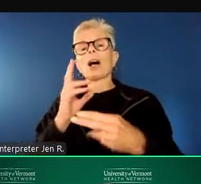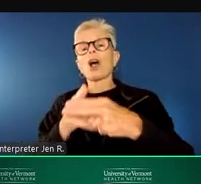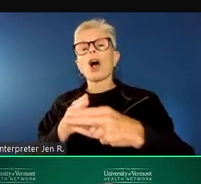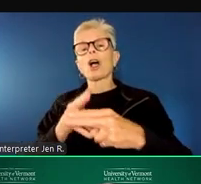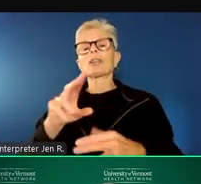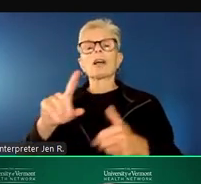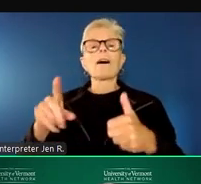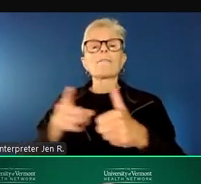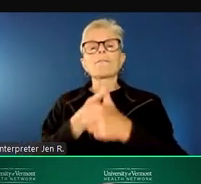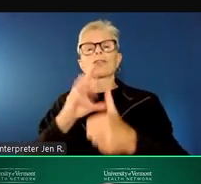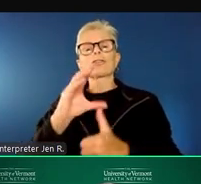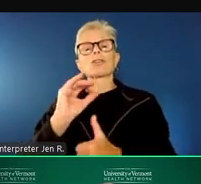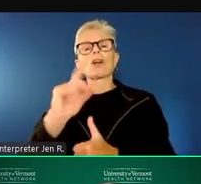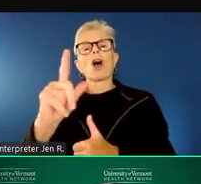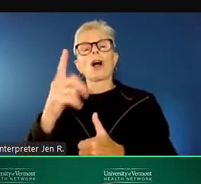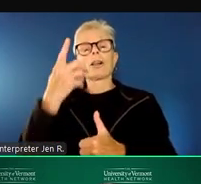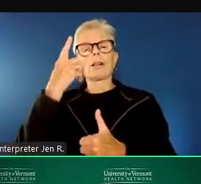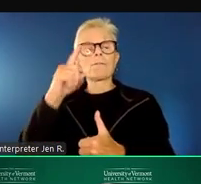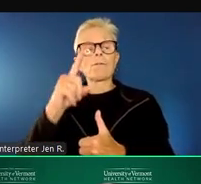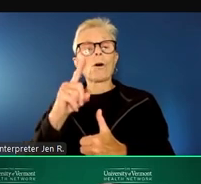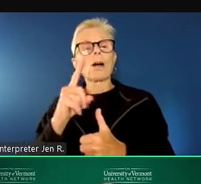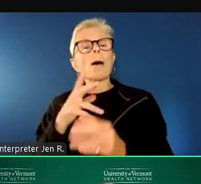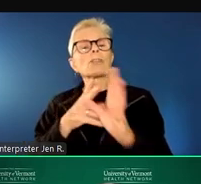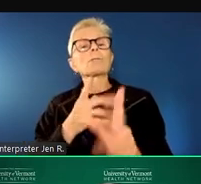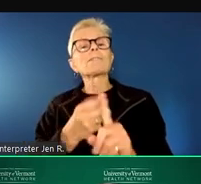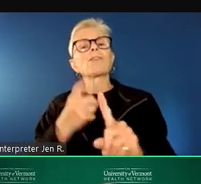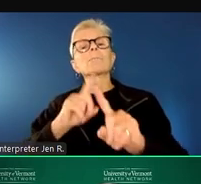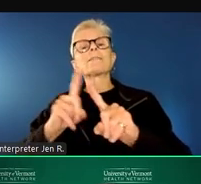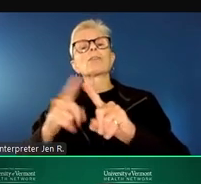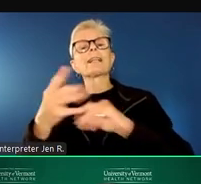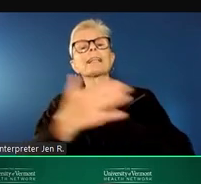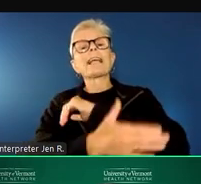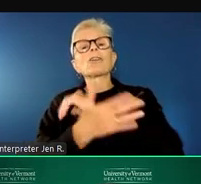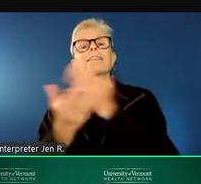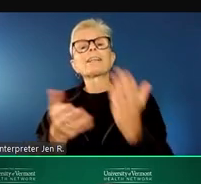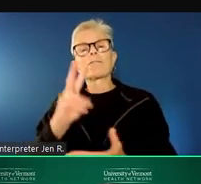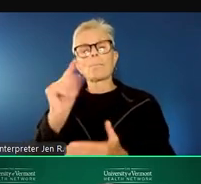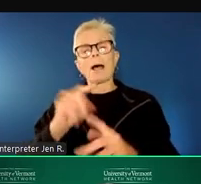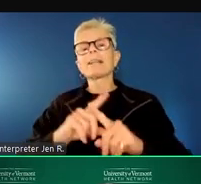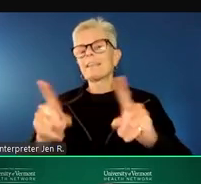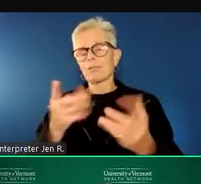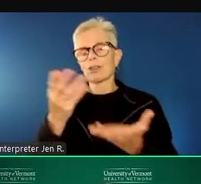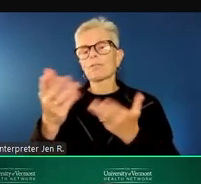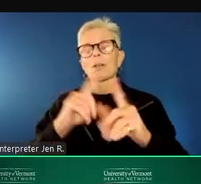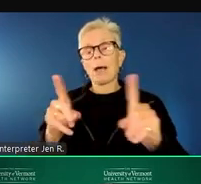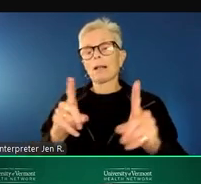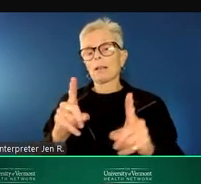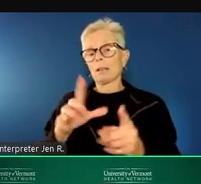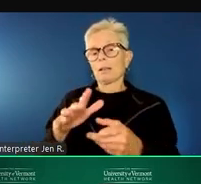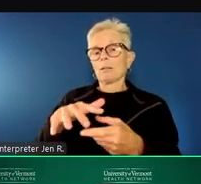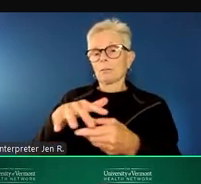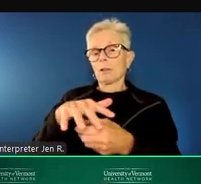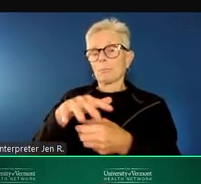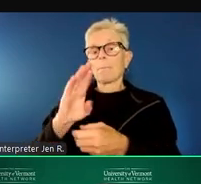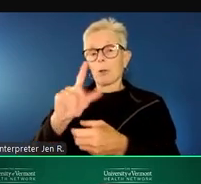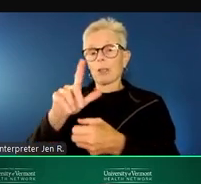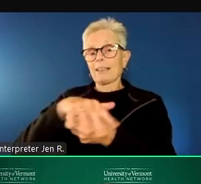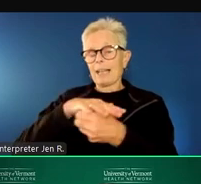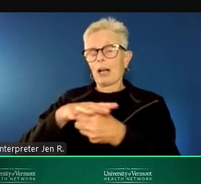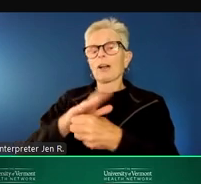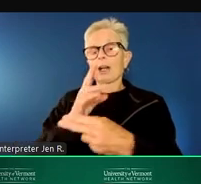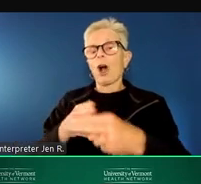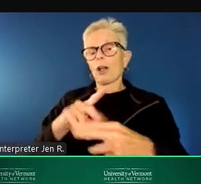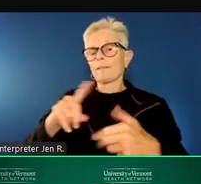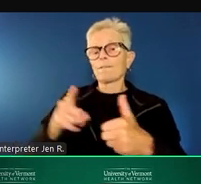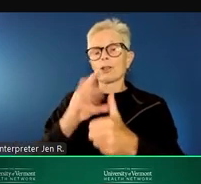callers or webinar participants that are from other counties that it's a different service, but they provide the same level of